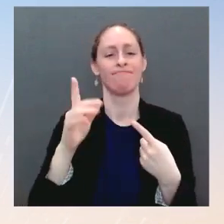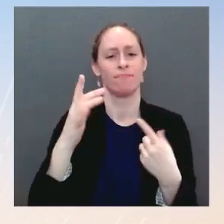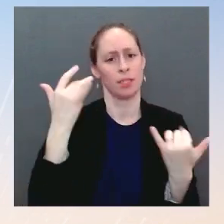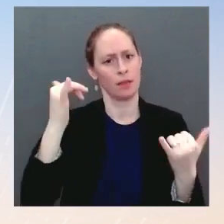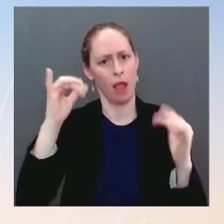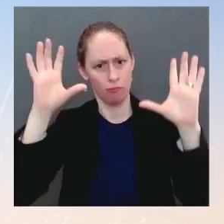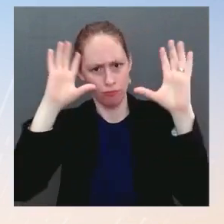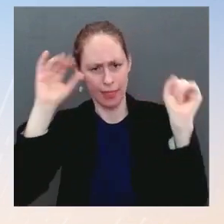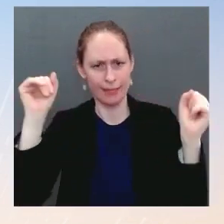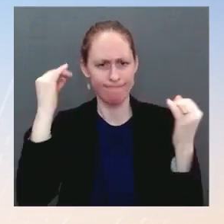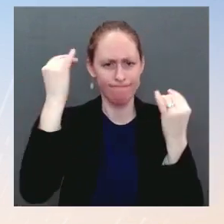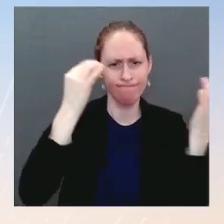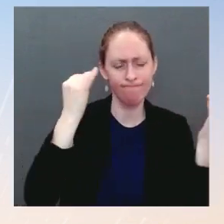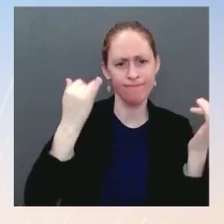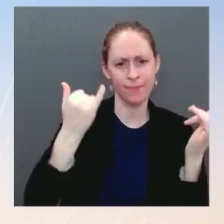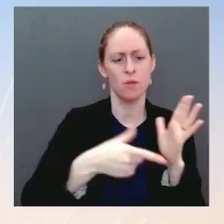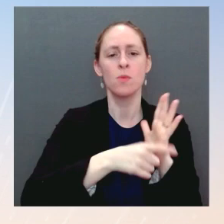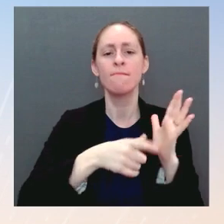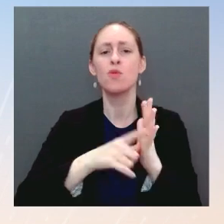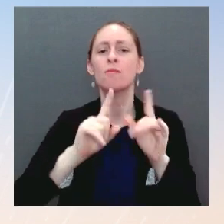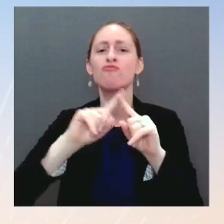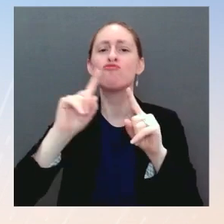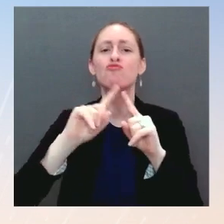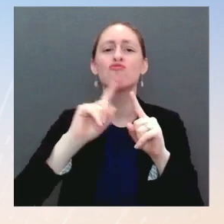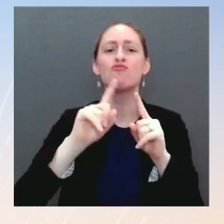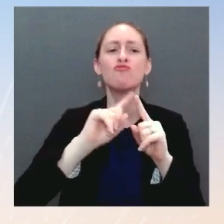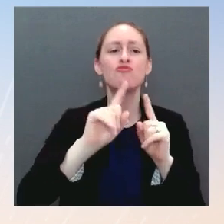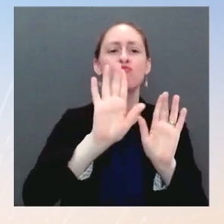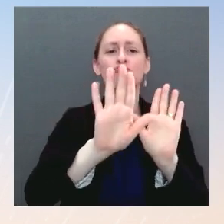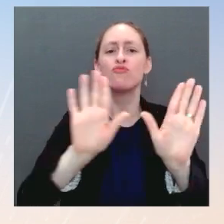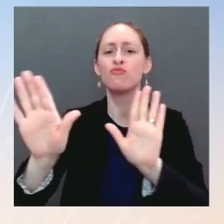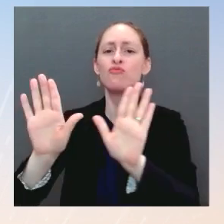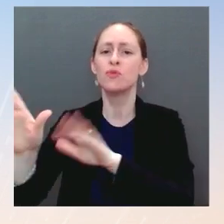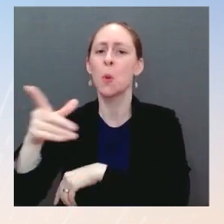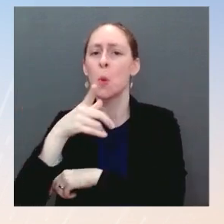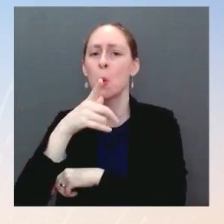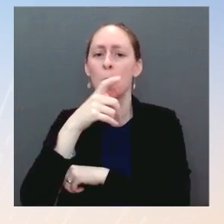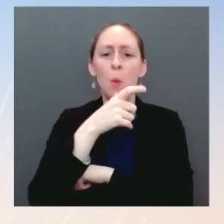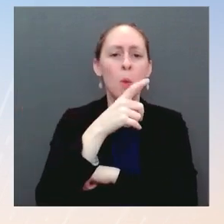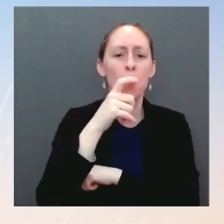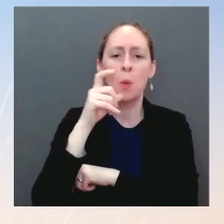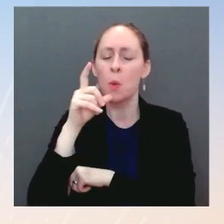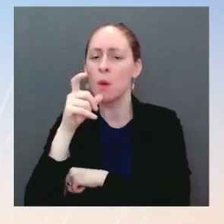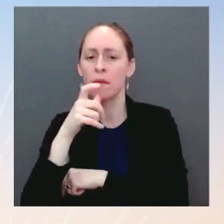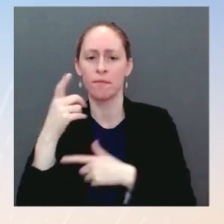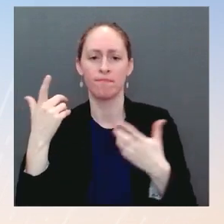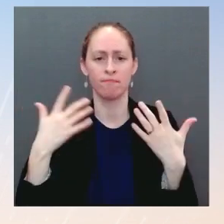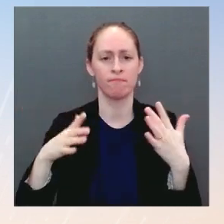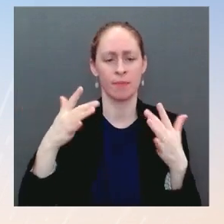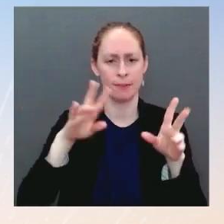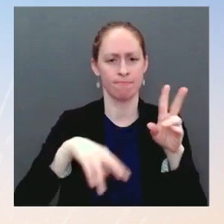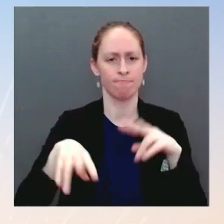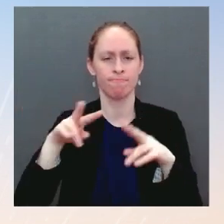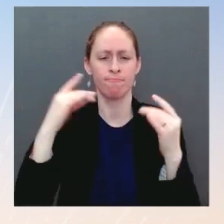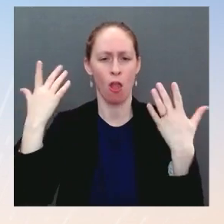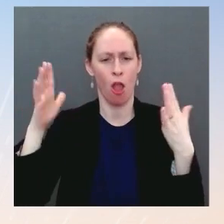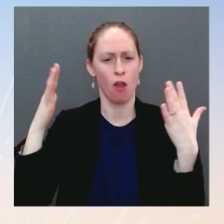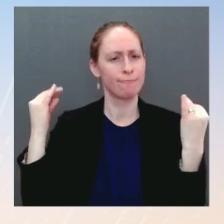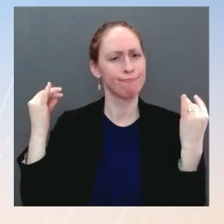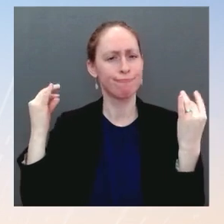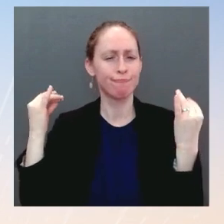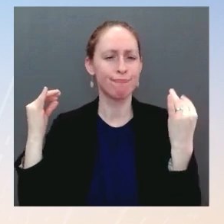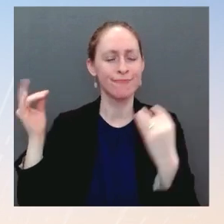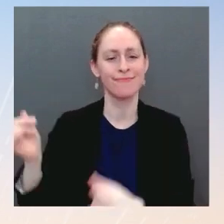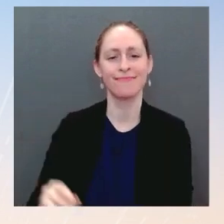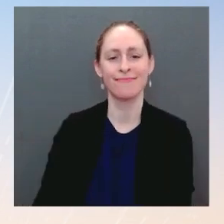list, but I will tell you that he has already started reviewing potential candidates. The What's your timeframe for getting someone confirmed? Would you like to have it done by June?